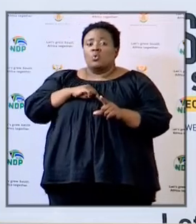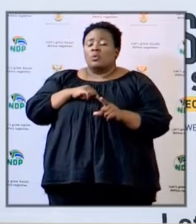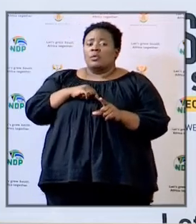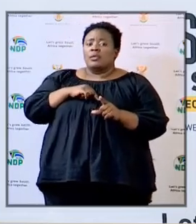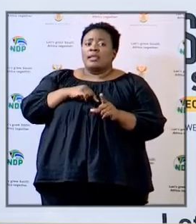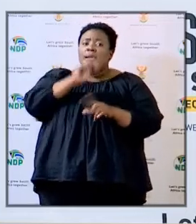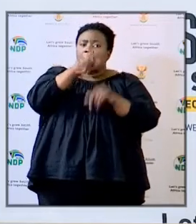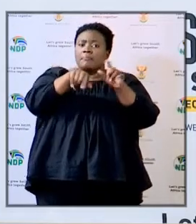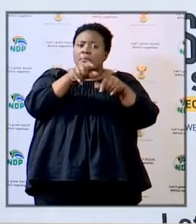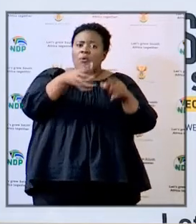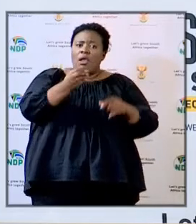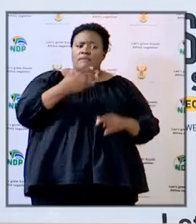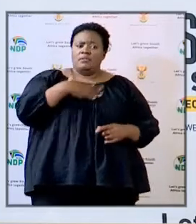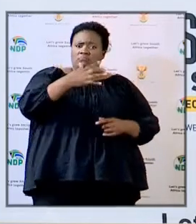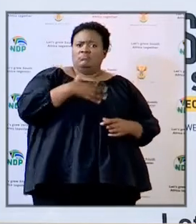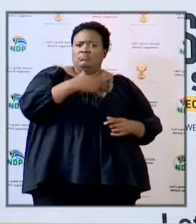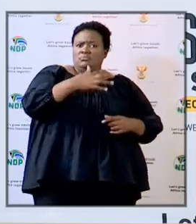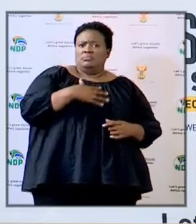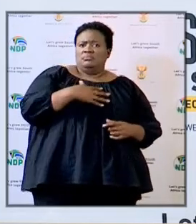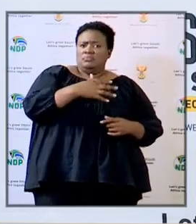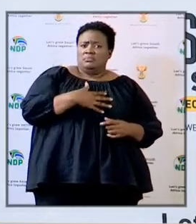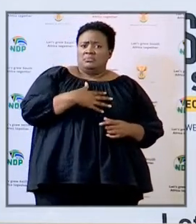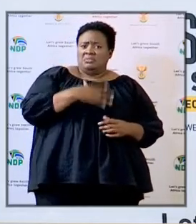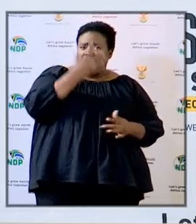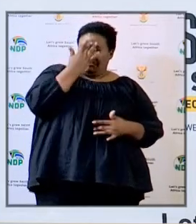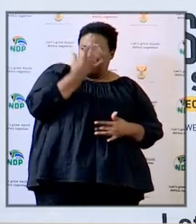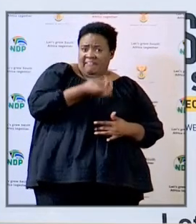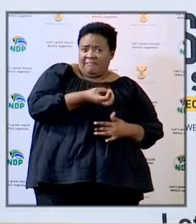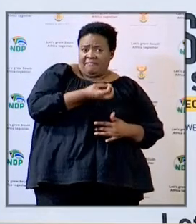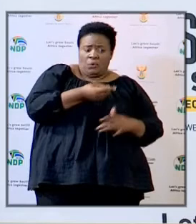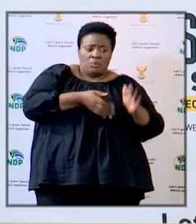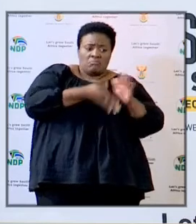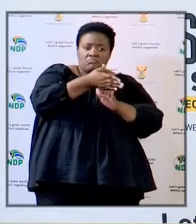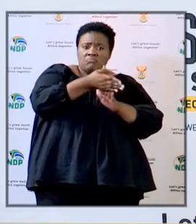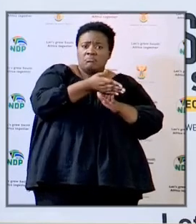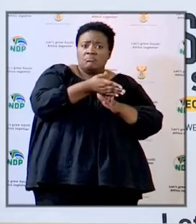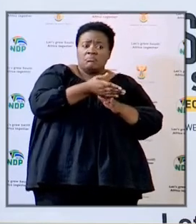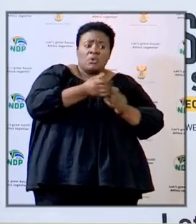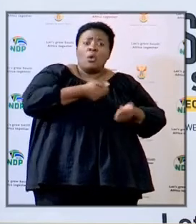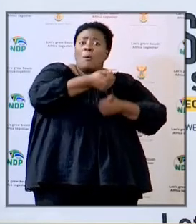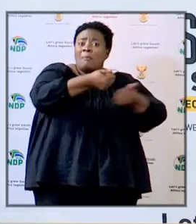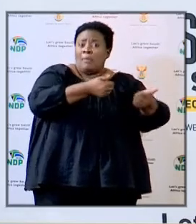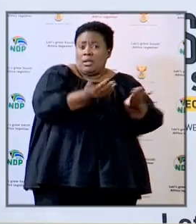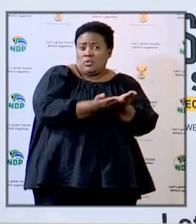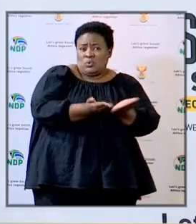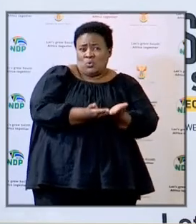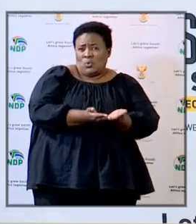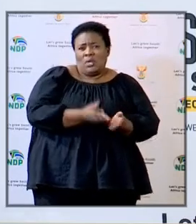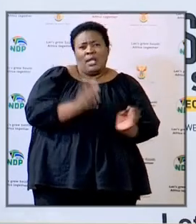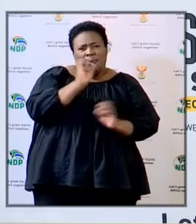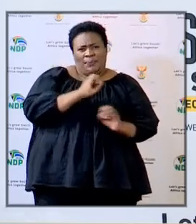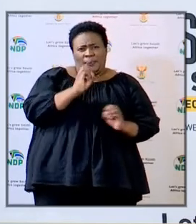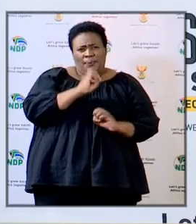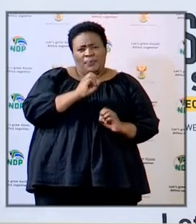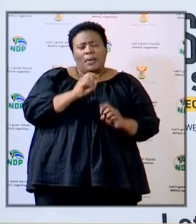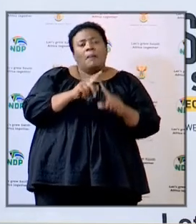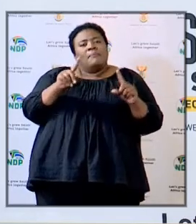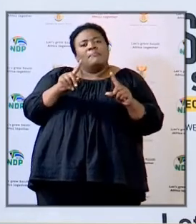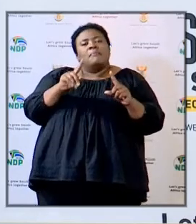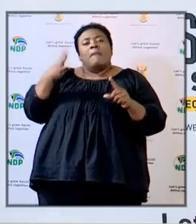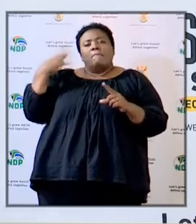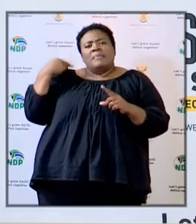who have asthma to can go to school but minister indicated that we'll find a way that these children also